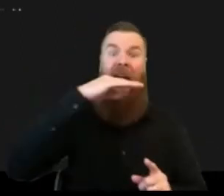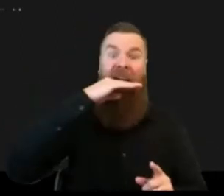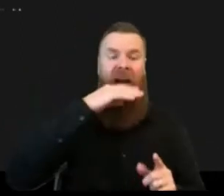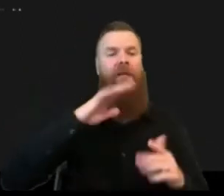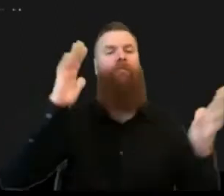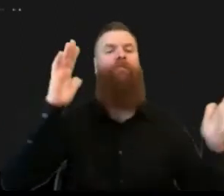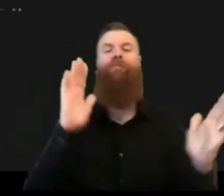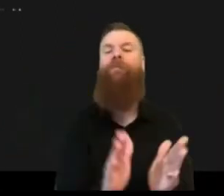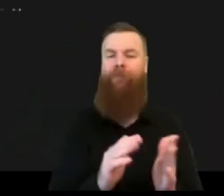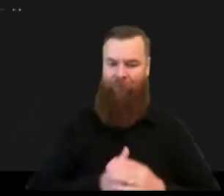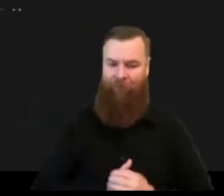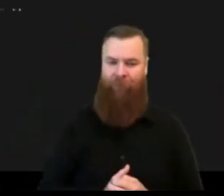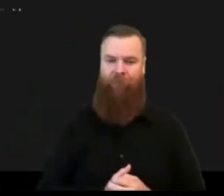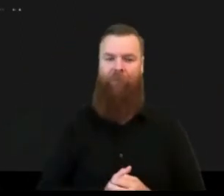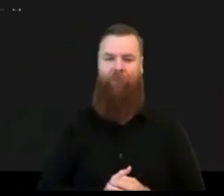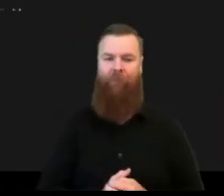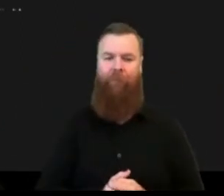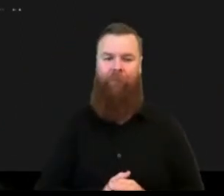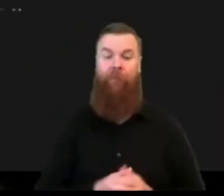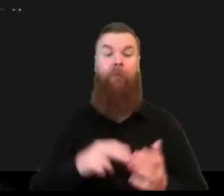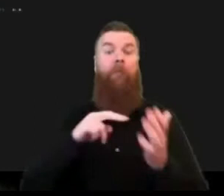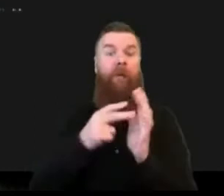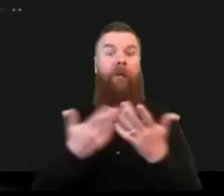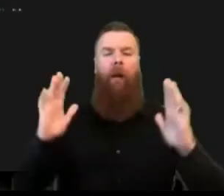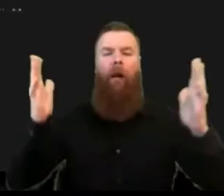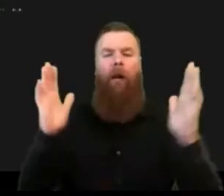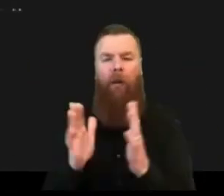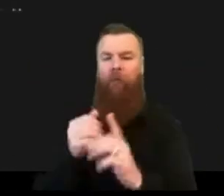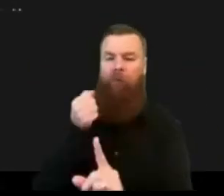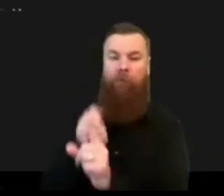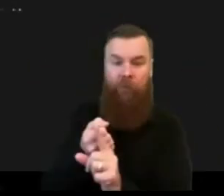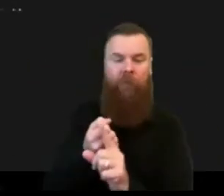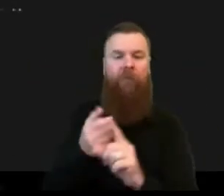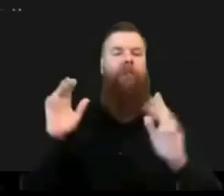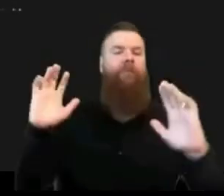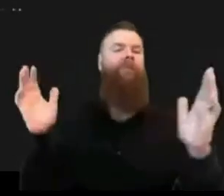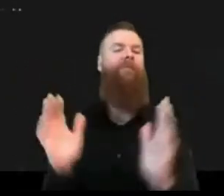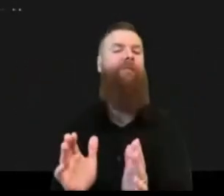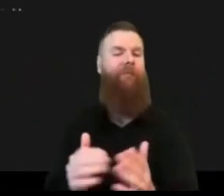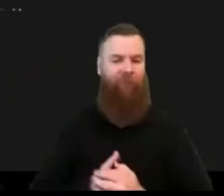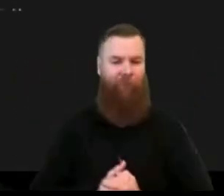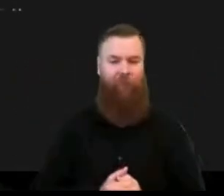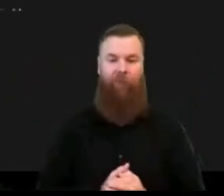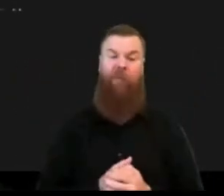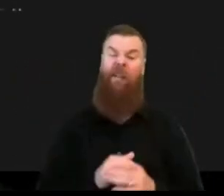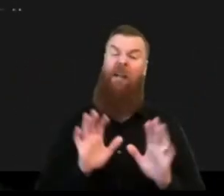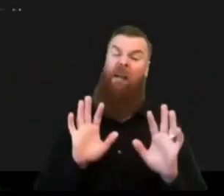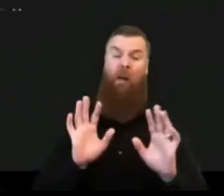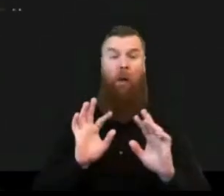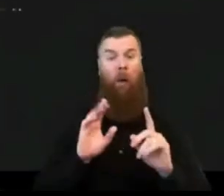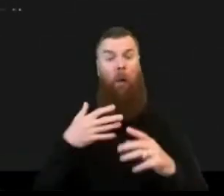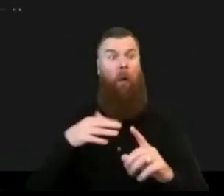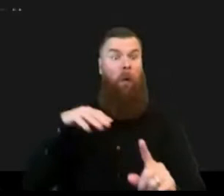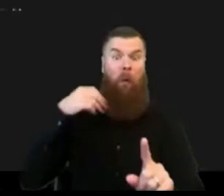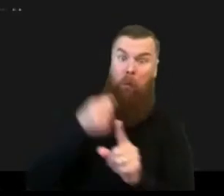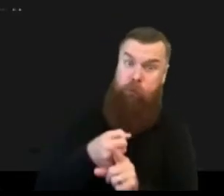impacts uh not the impacts but the uh the fact that it can turn into a disaster can be reduced by the